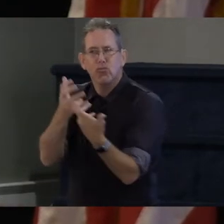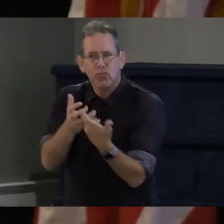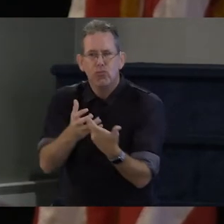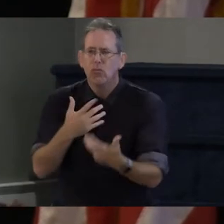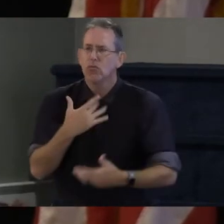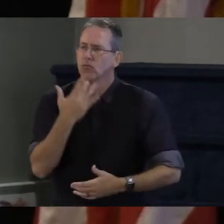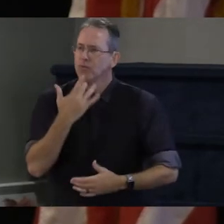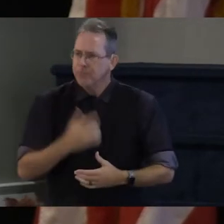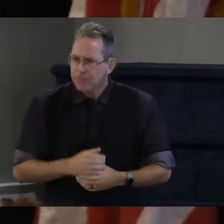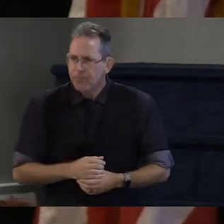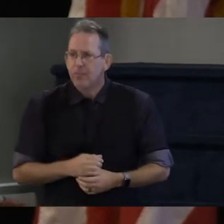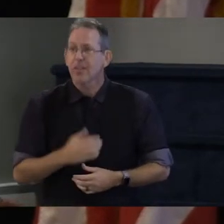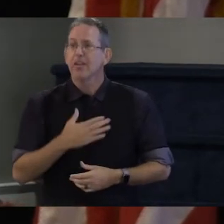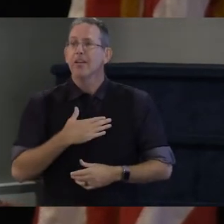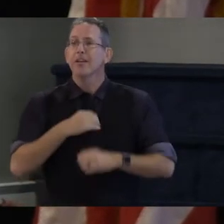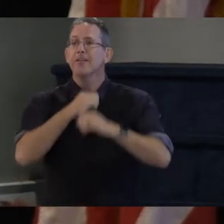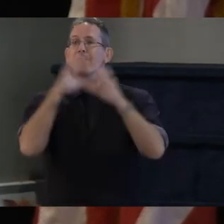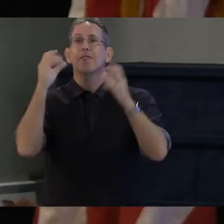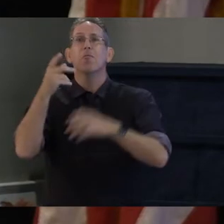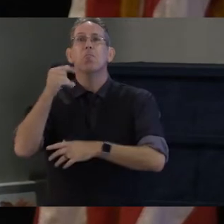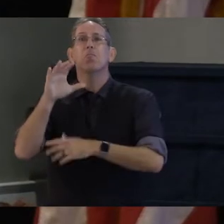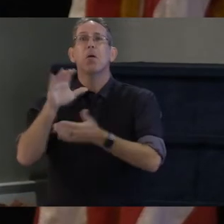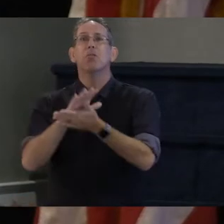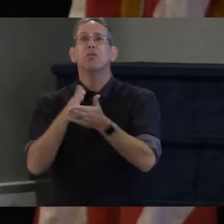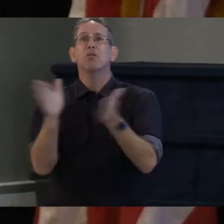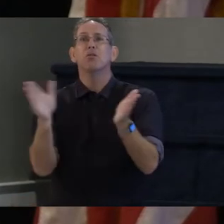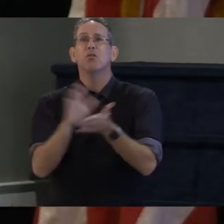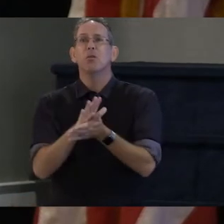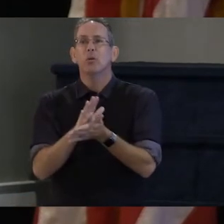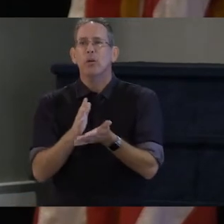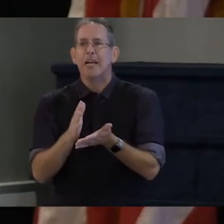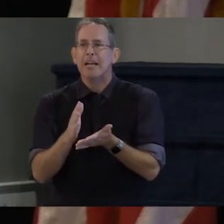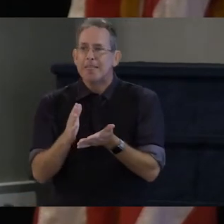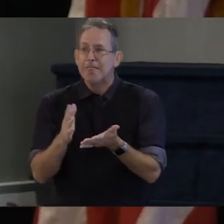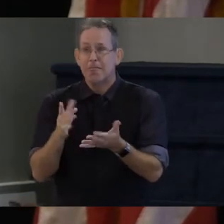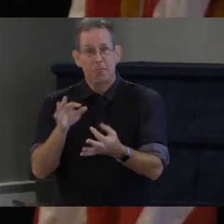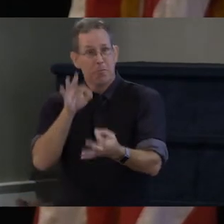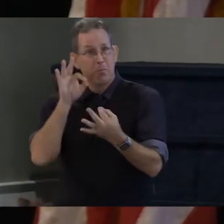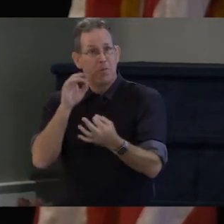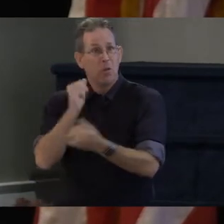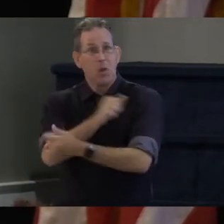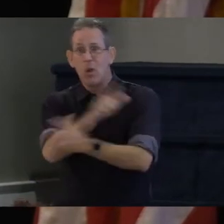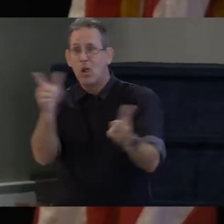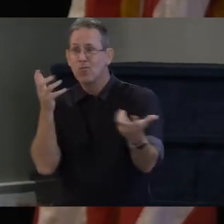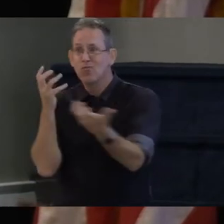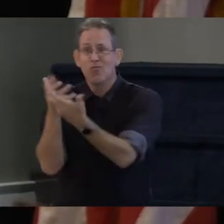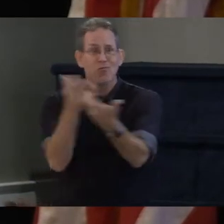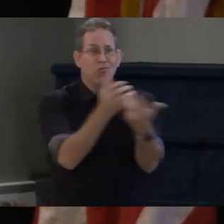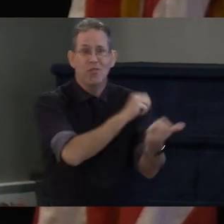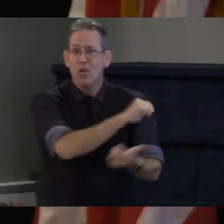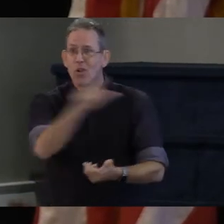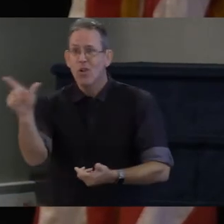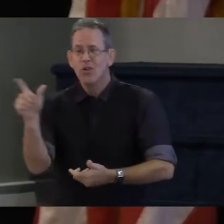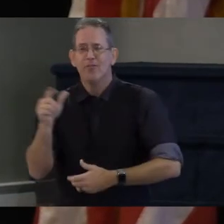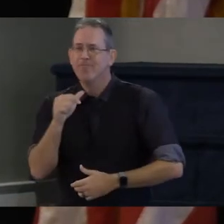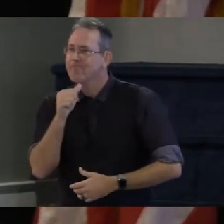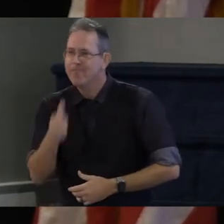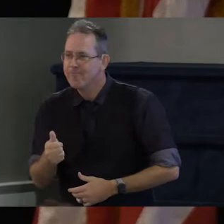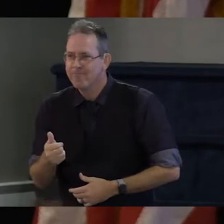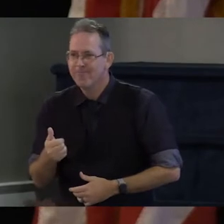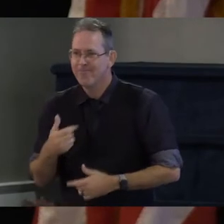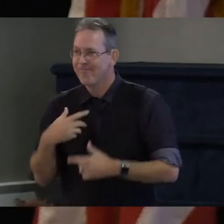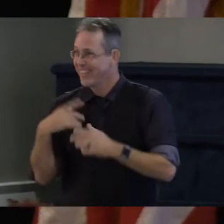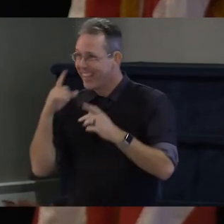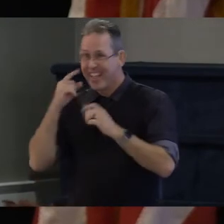our public schools have the ability to conform to help every single person in every single way that they need